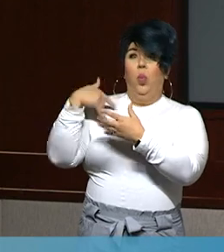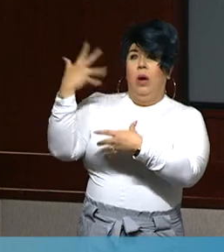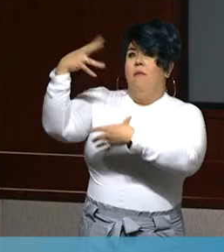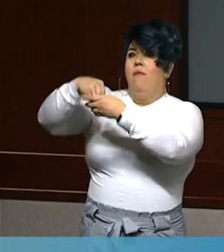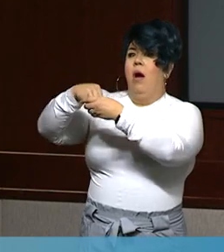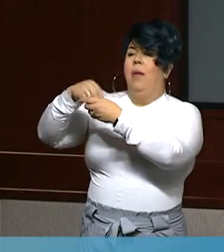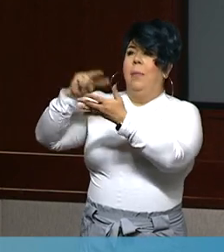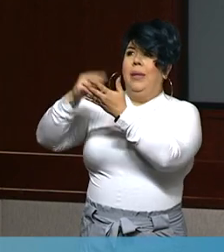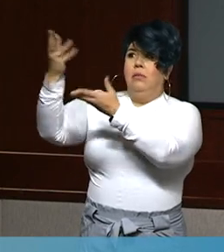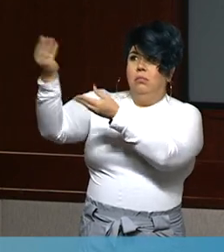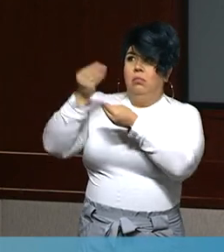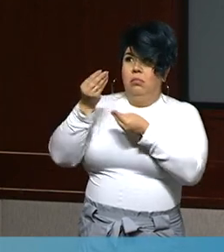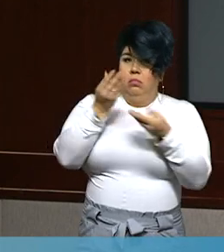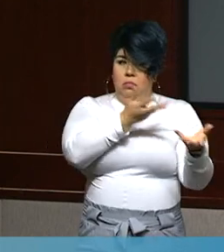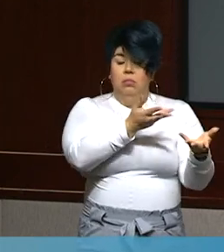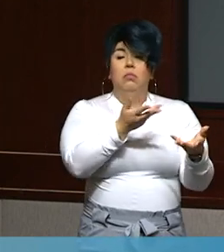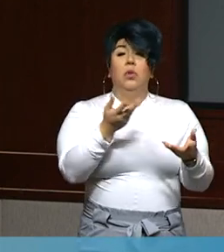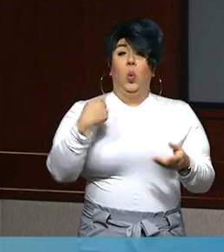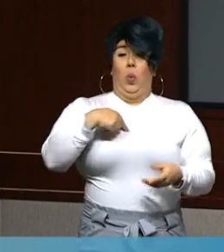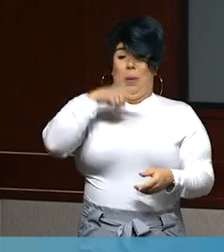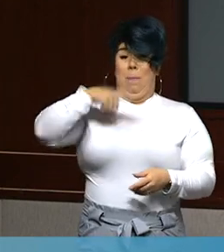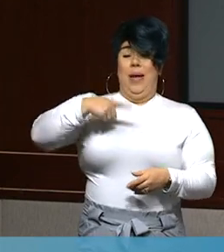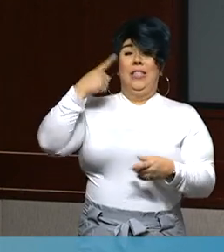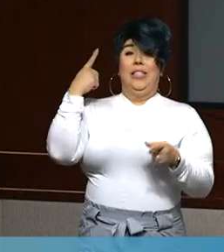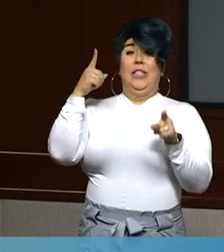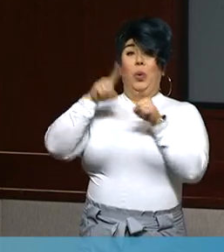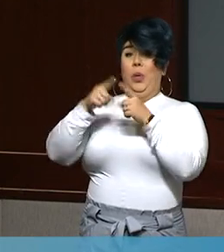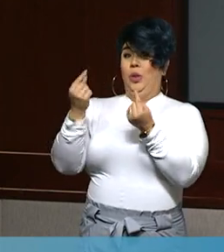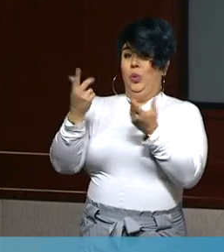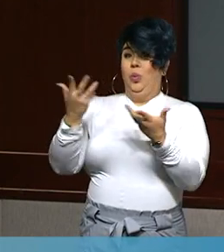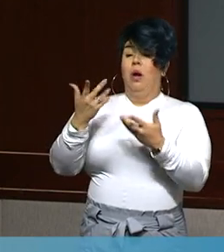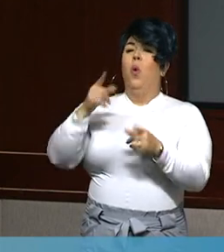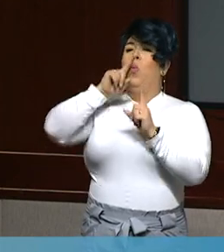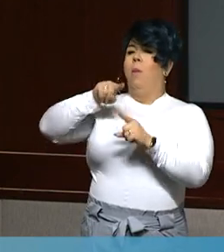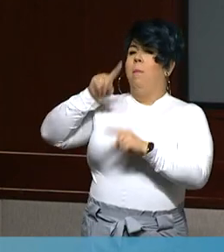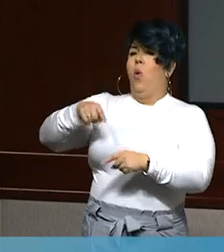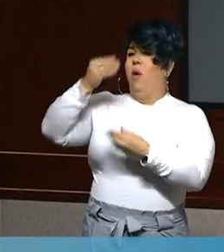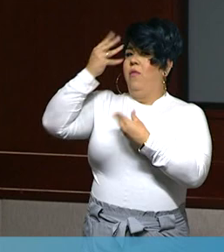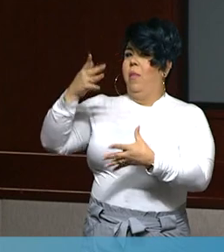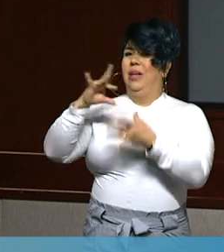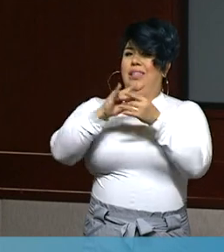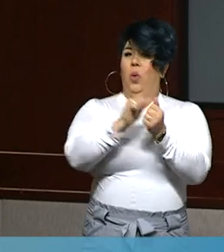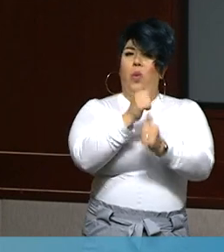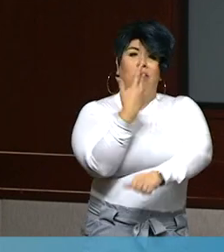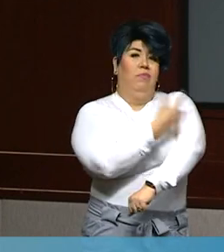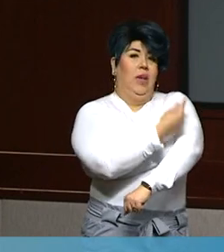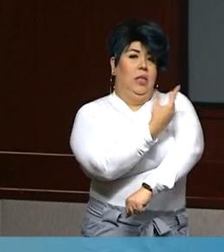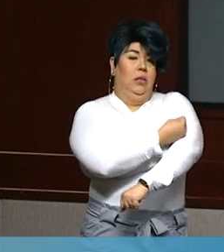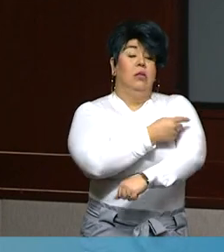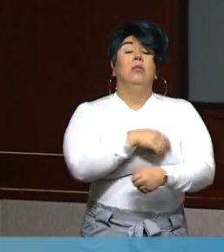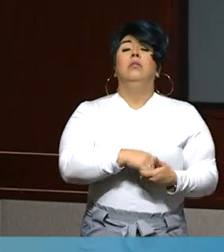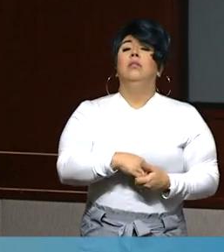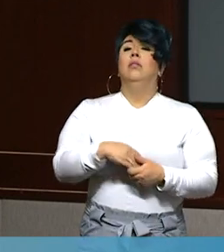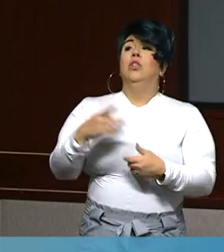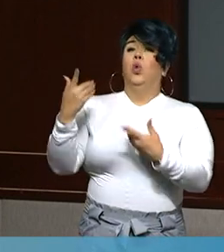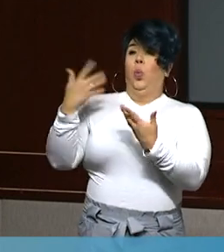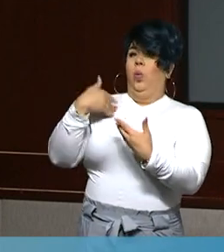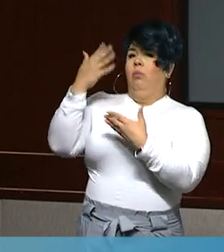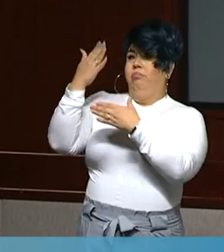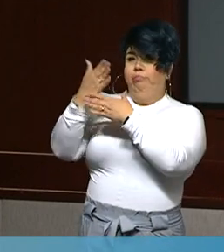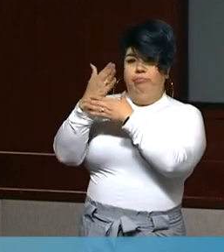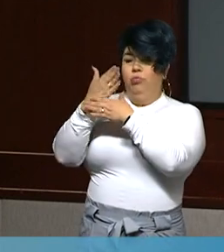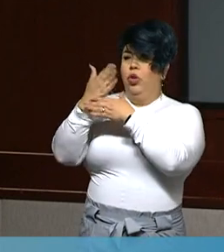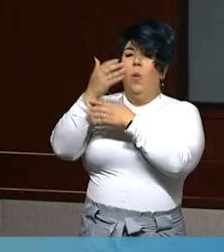requires agencies to agree to daily reporting of vaccine. Doses will be reported in the state registry daily.